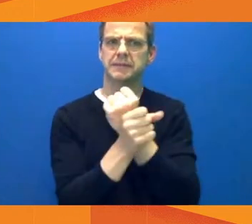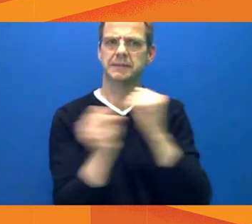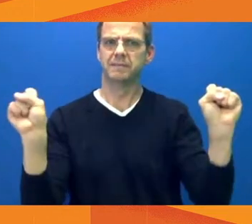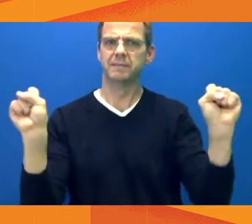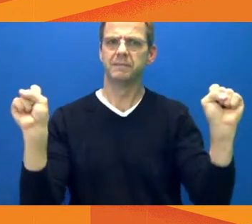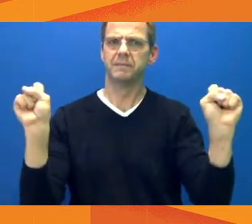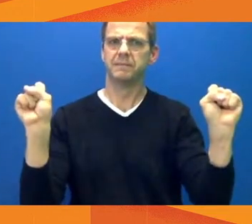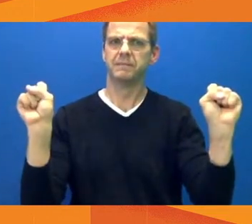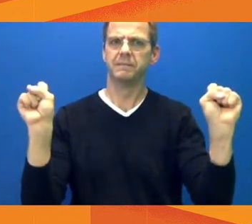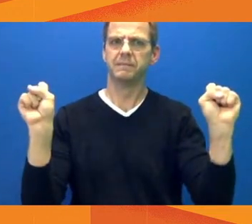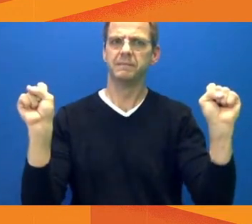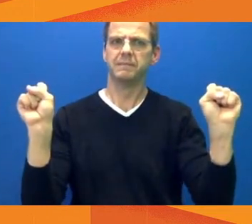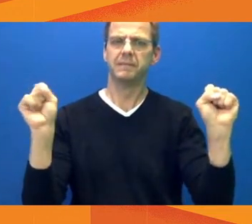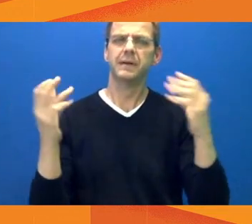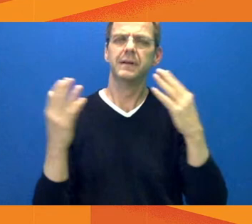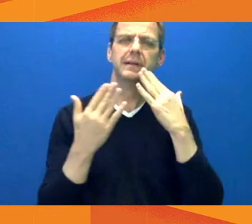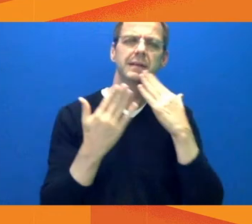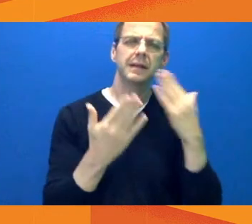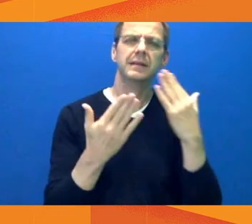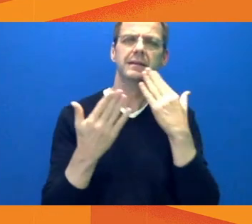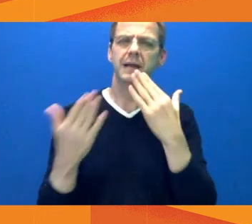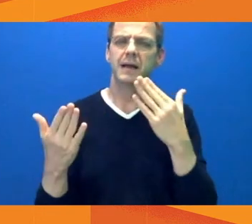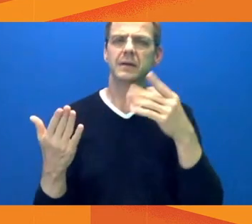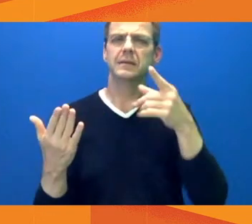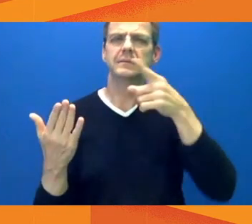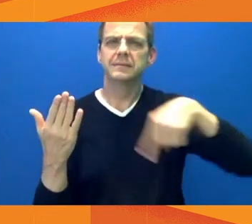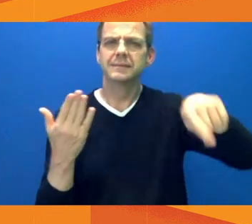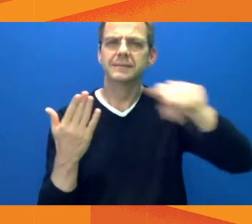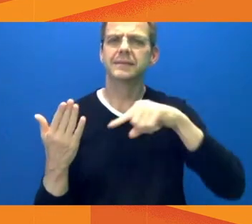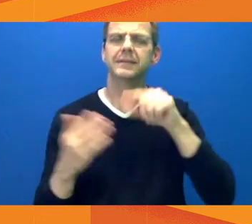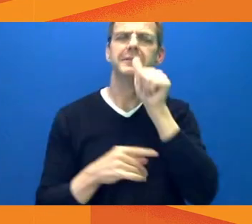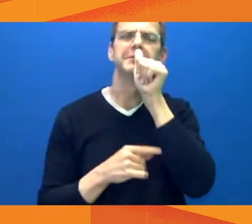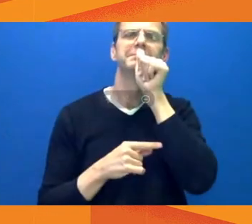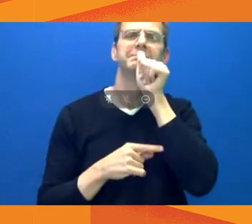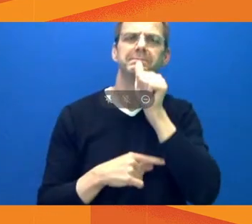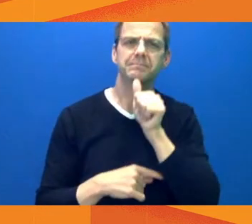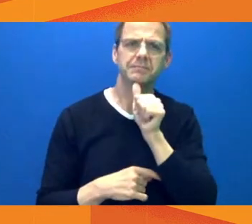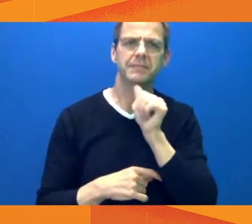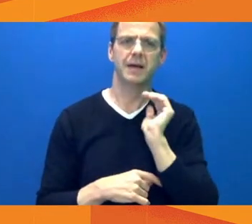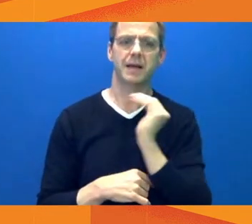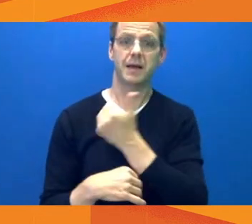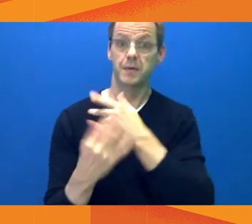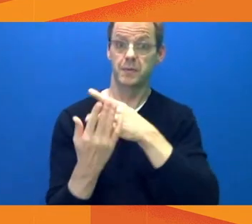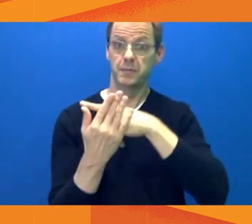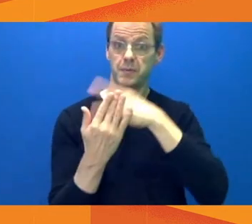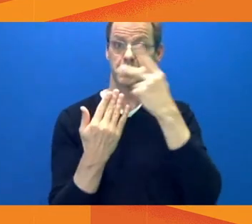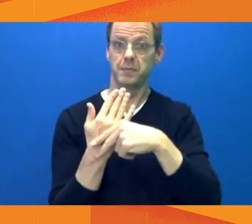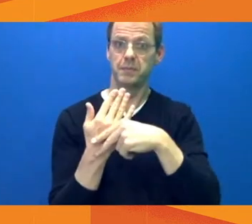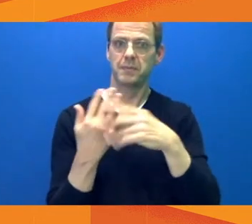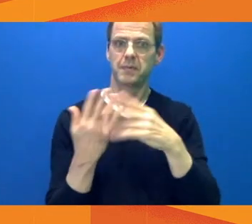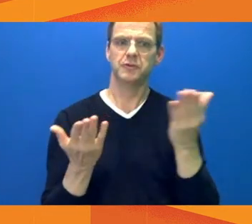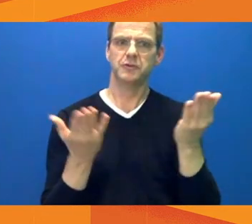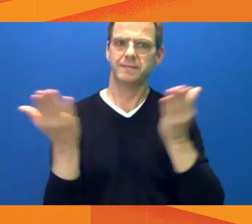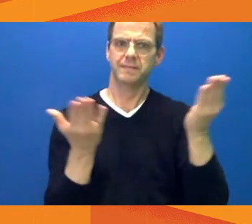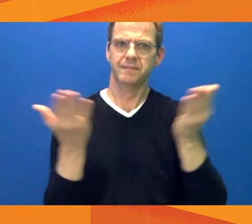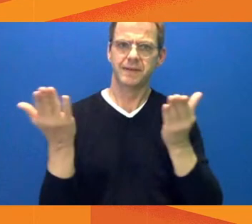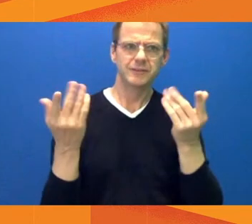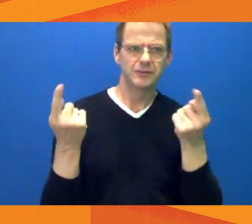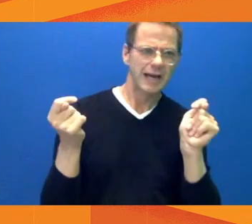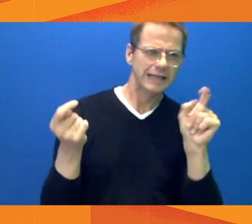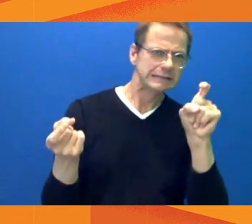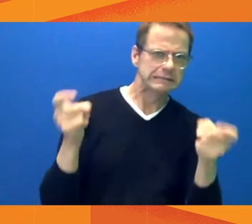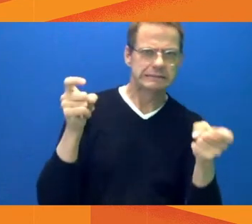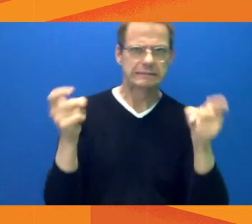we deal with the adjustments to our programming and services. We are firmly now in the third wave, and